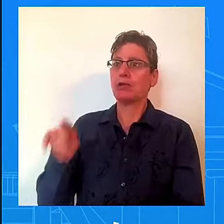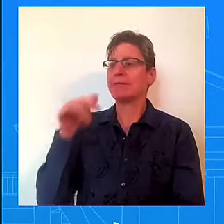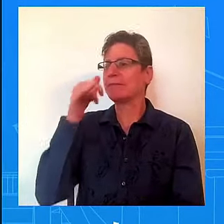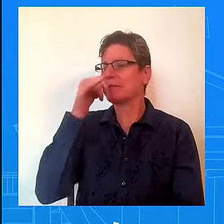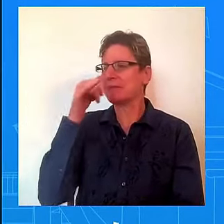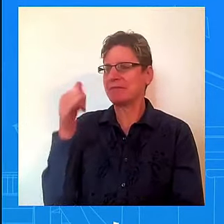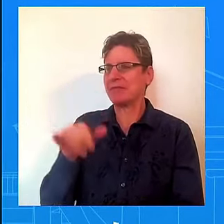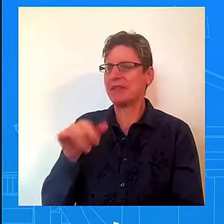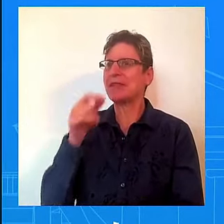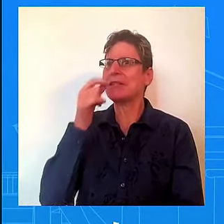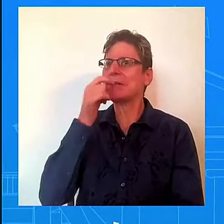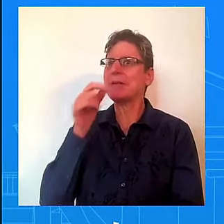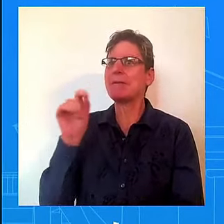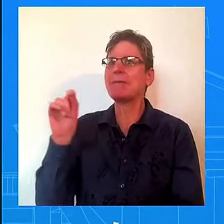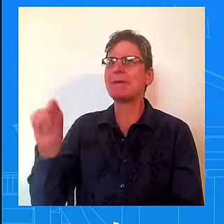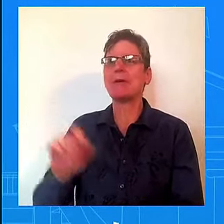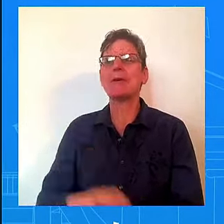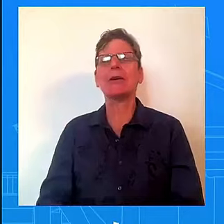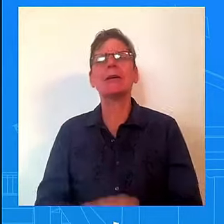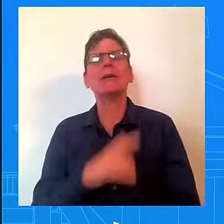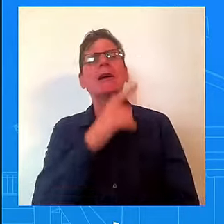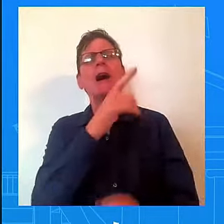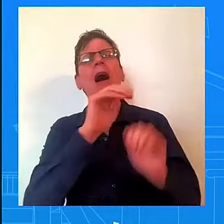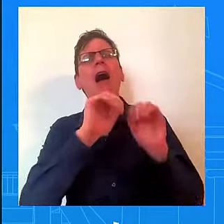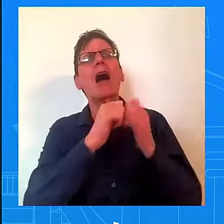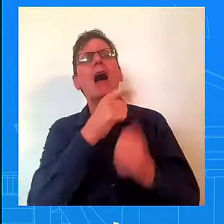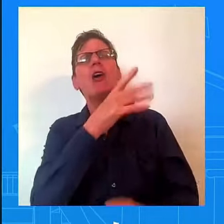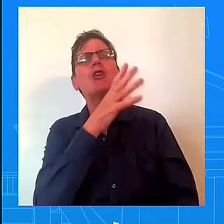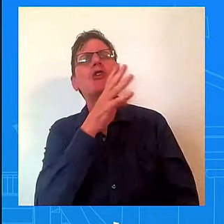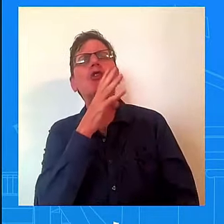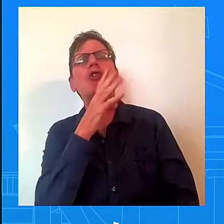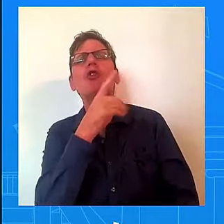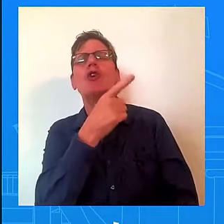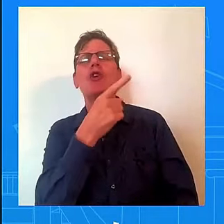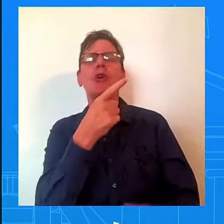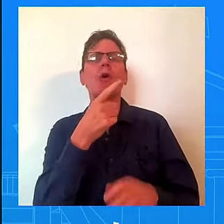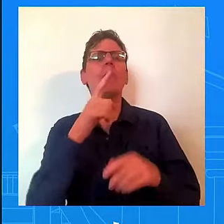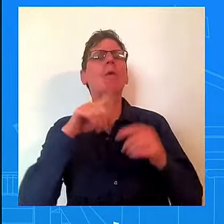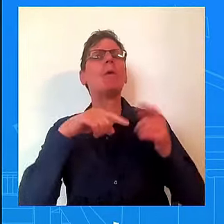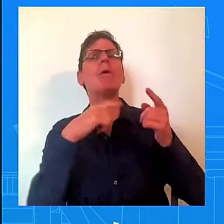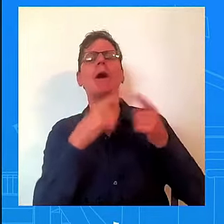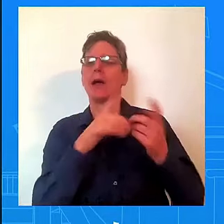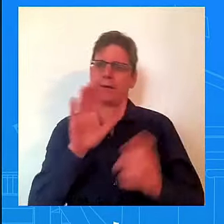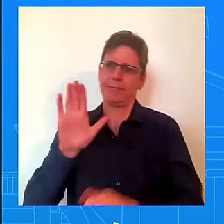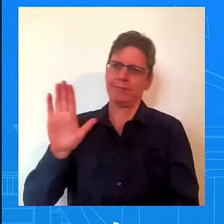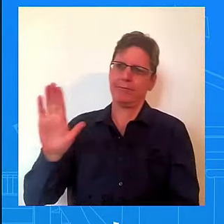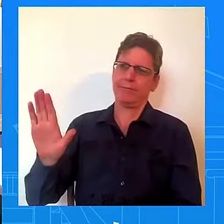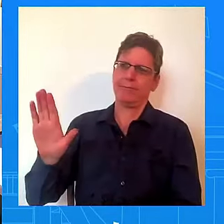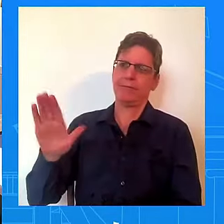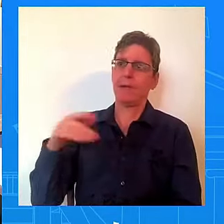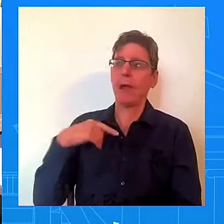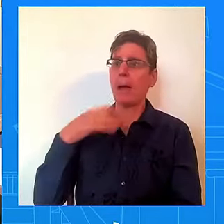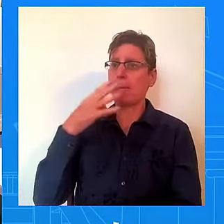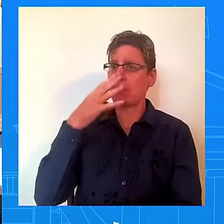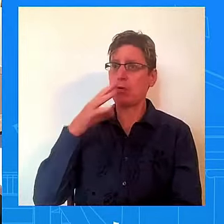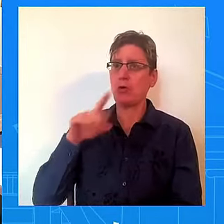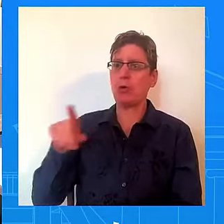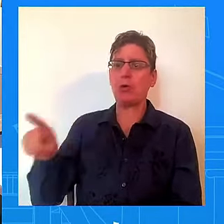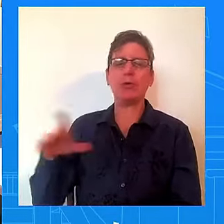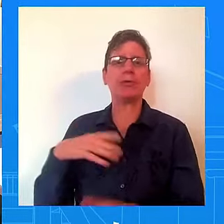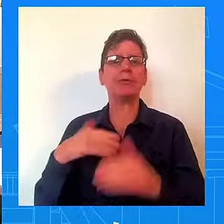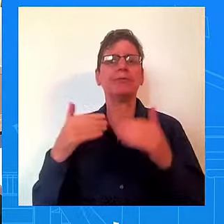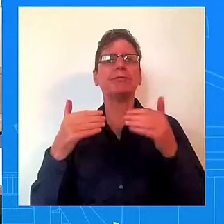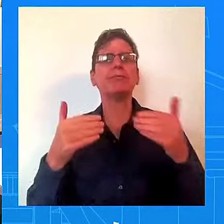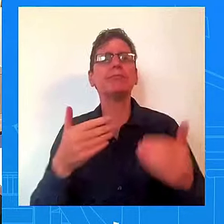Peter, we're moving on. We're still moving on. Go ahead, Anita. Thanks. Starting with Ukraine and this recent attack, has the shift of the